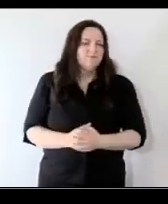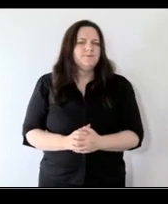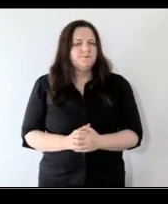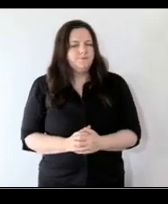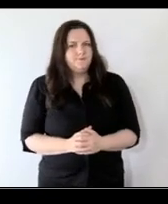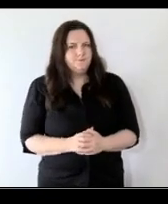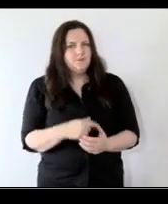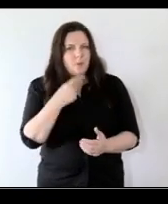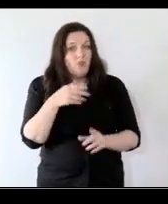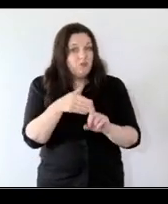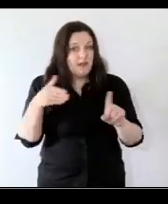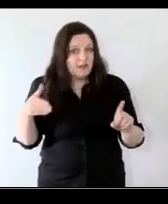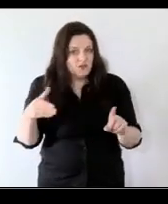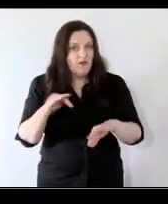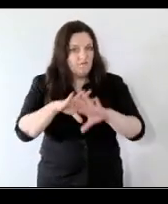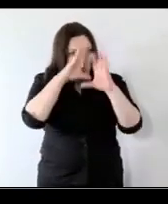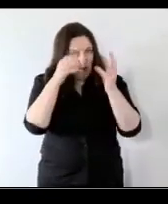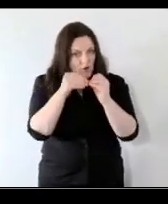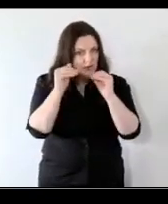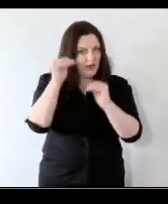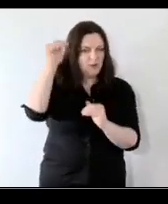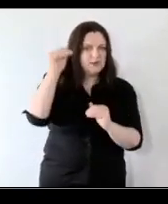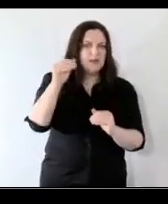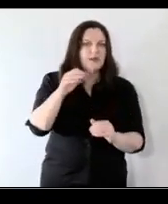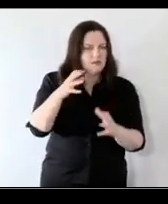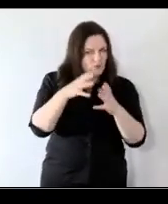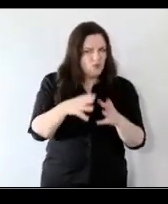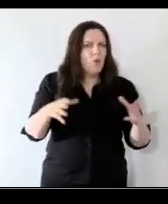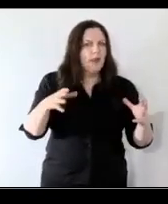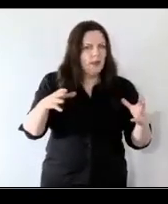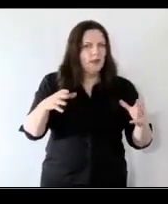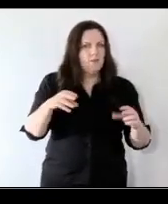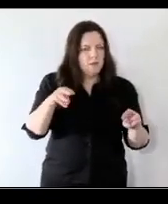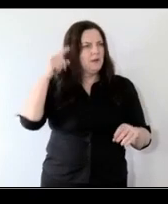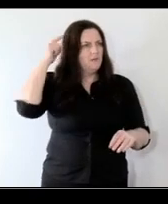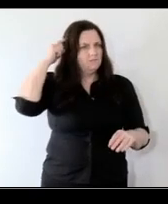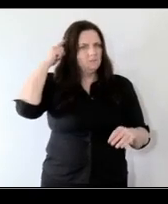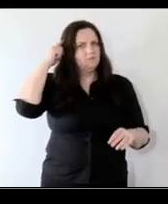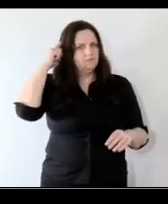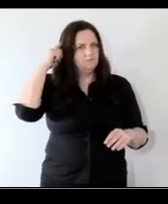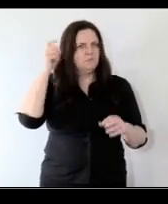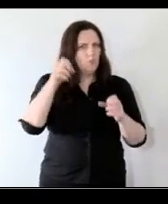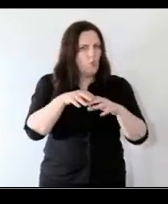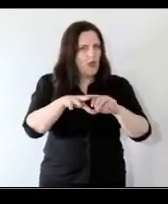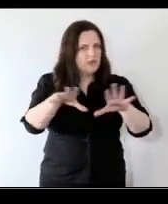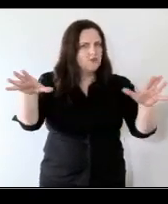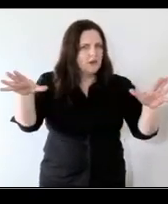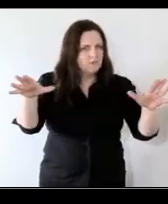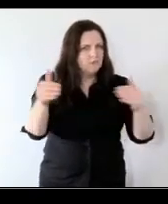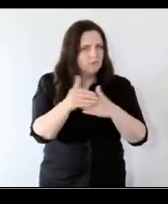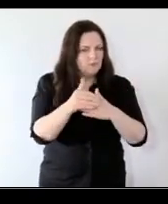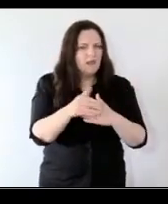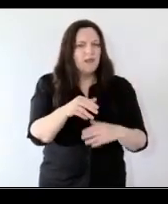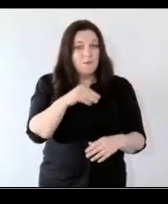recognition of inequality as a problem is growing and is widespread and that is a necessary